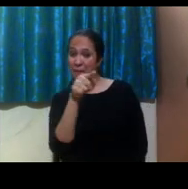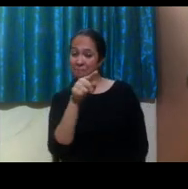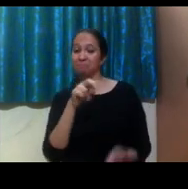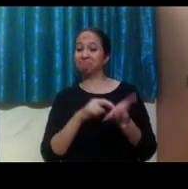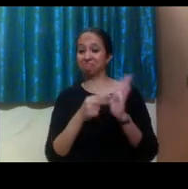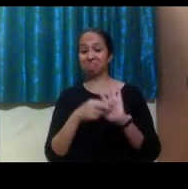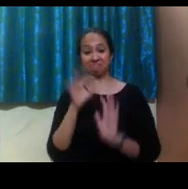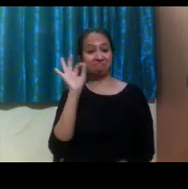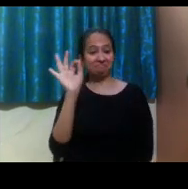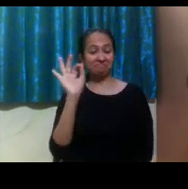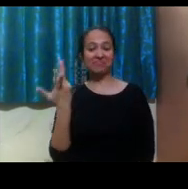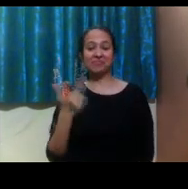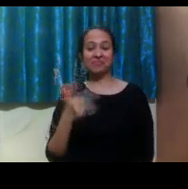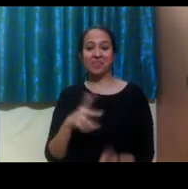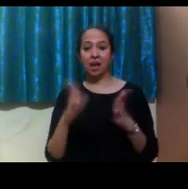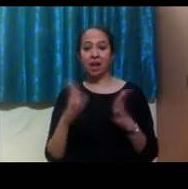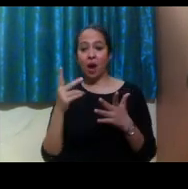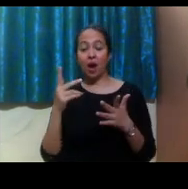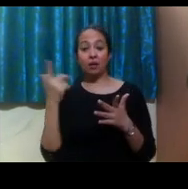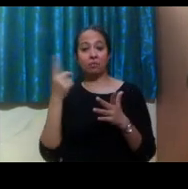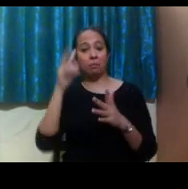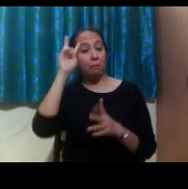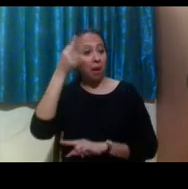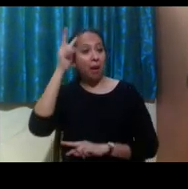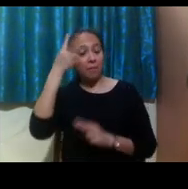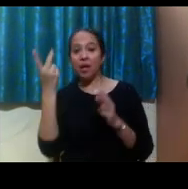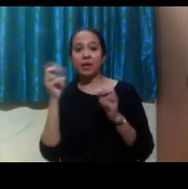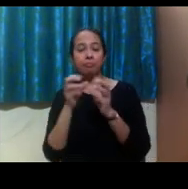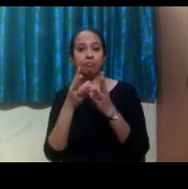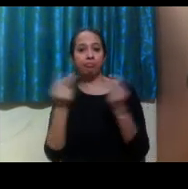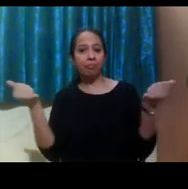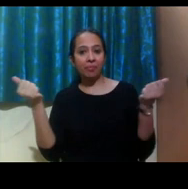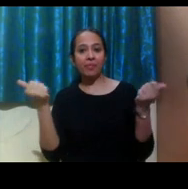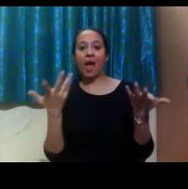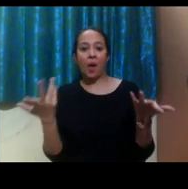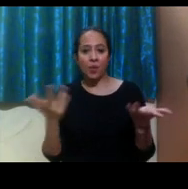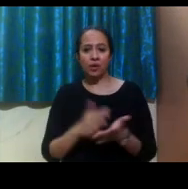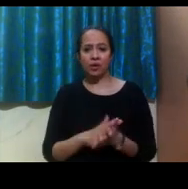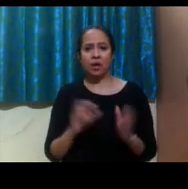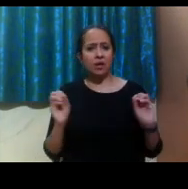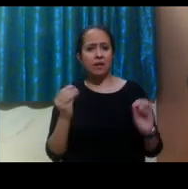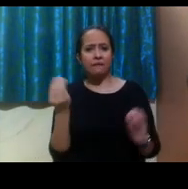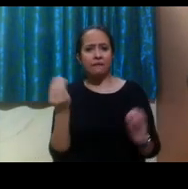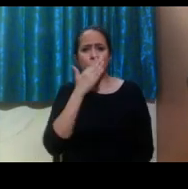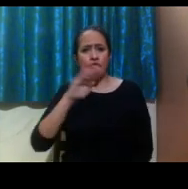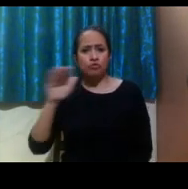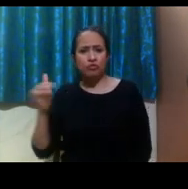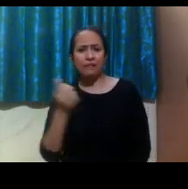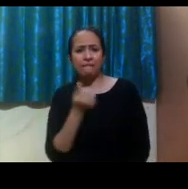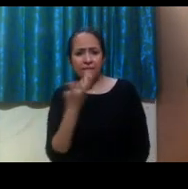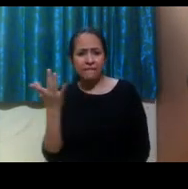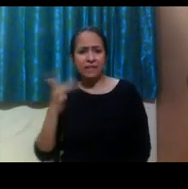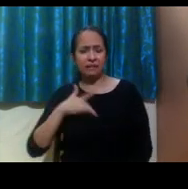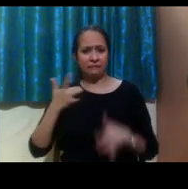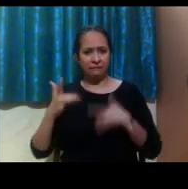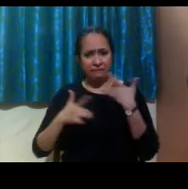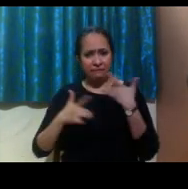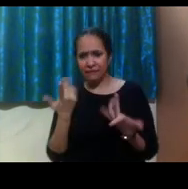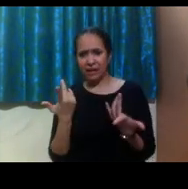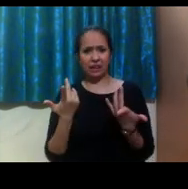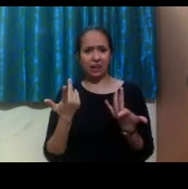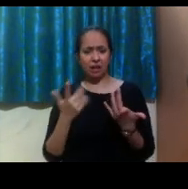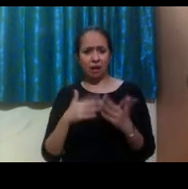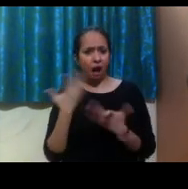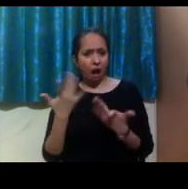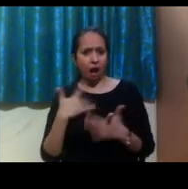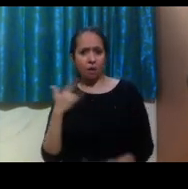.S. myths. Sometimes these myths can really stop students from considering to come or going all